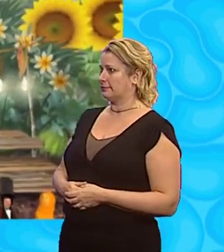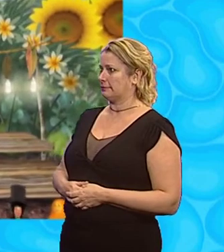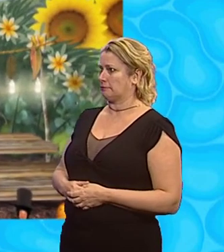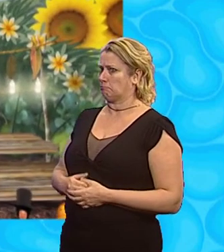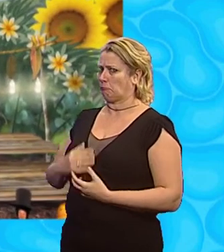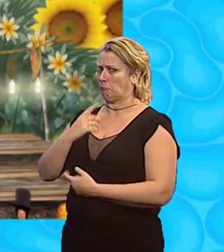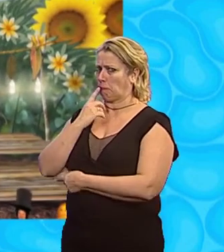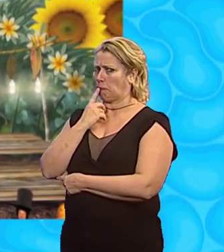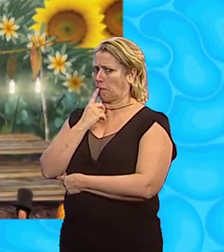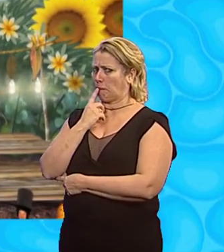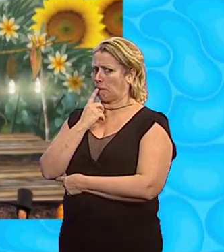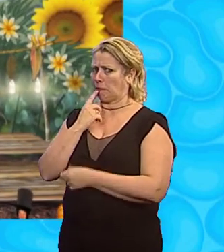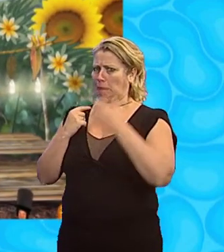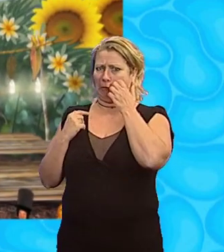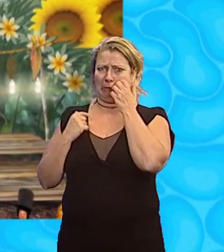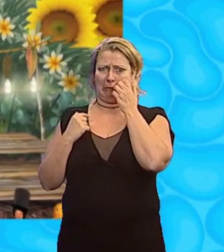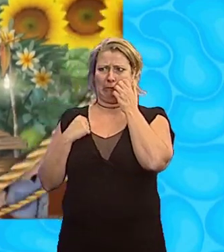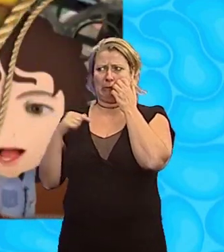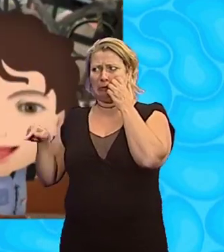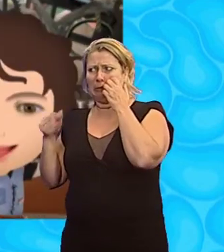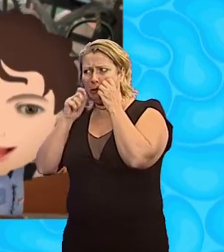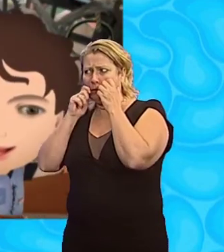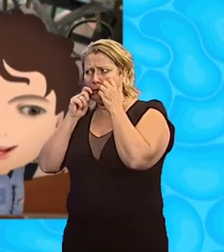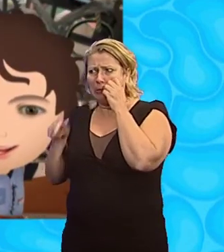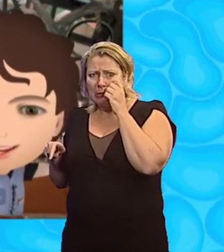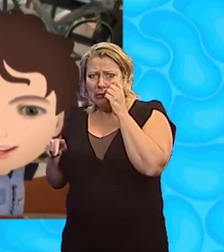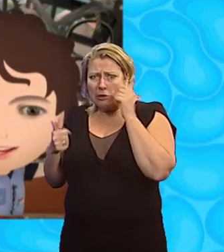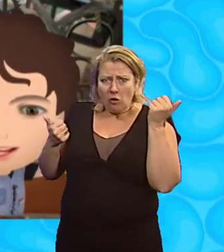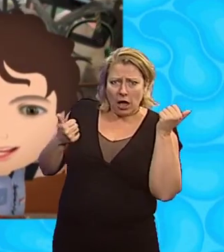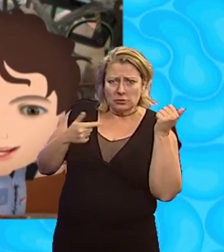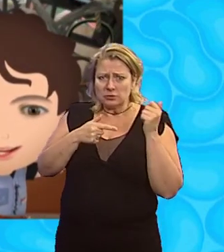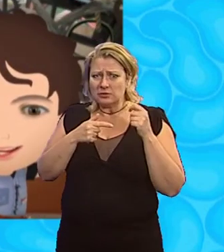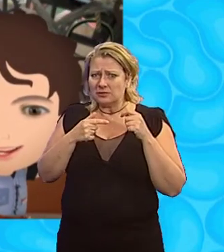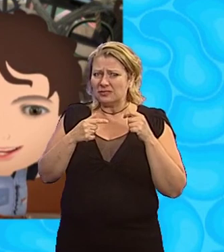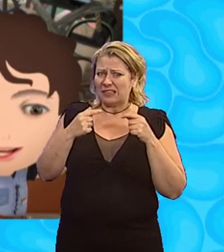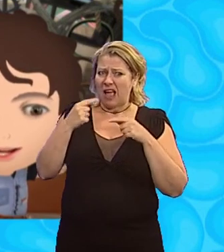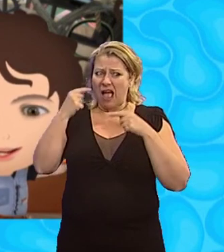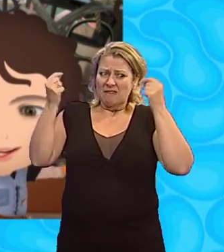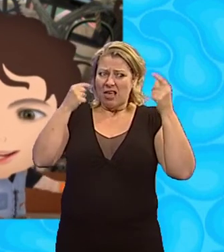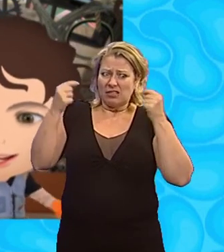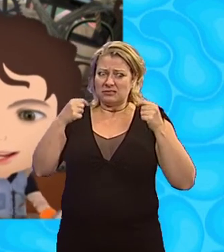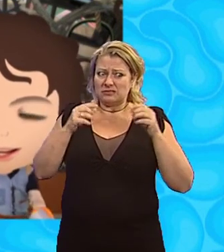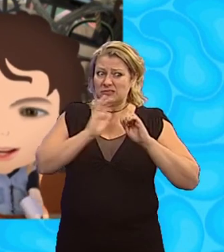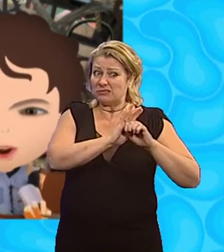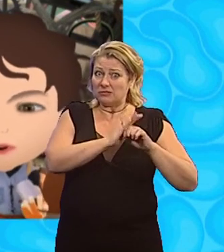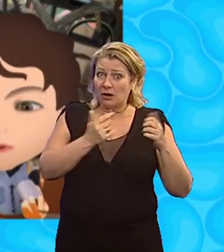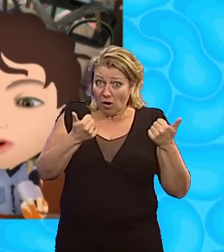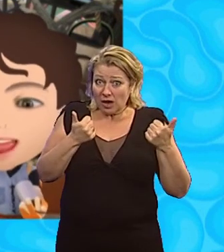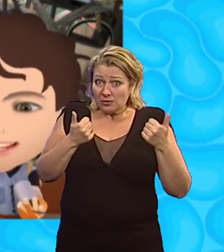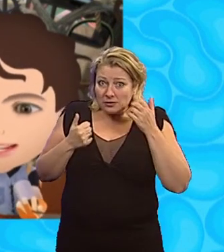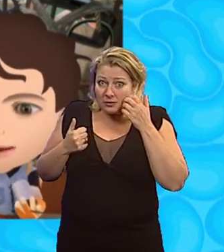Hmm Dirt Girl to Scrap Boy How is Operation Feathered Friends going? Over